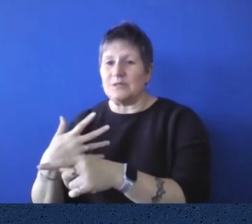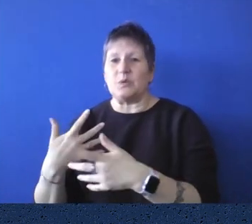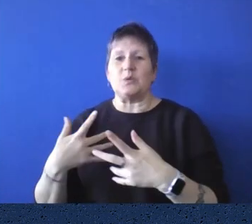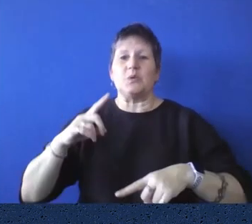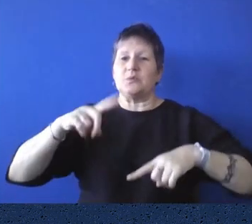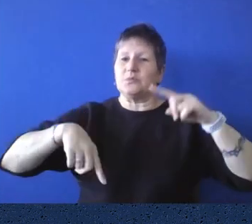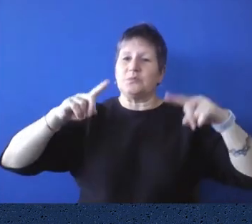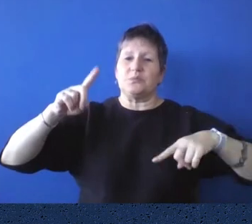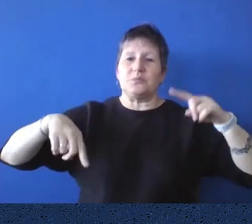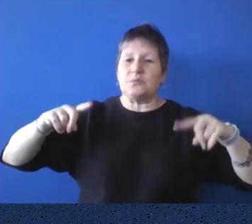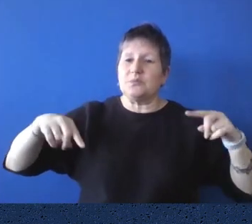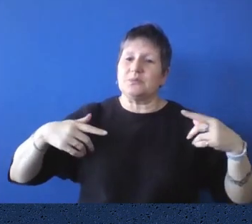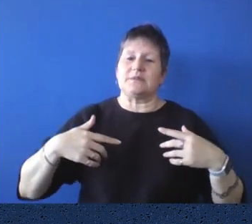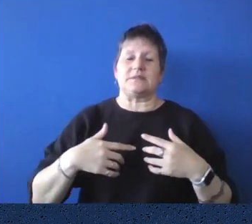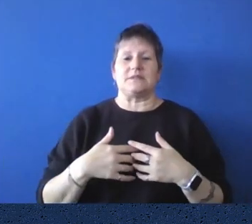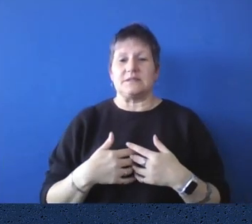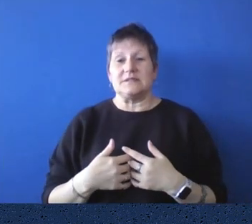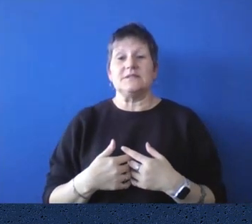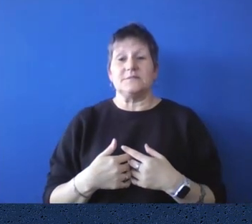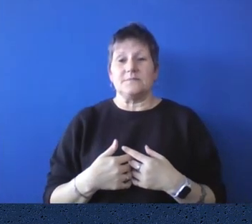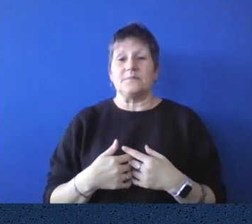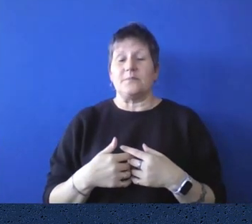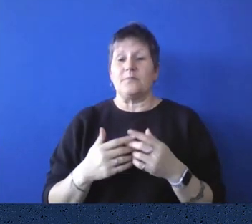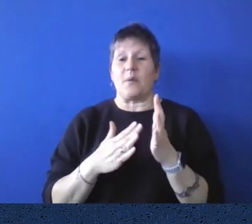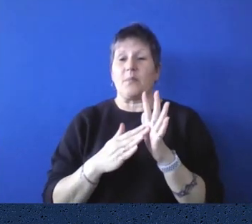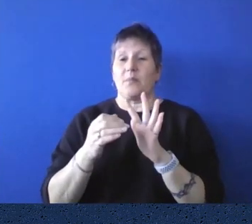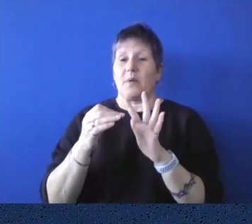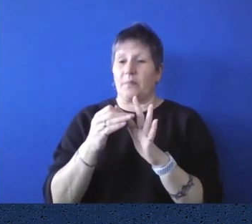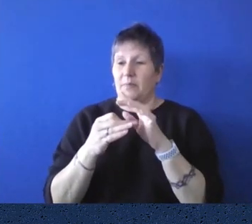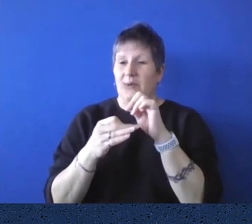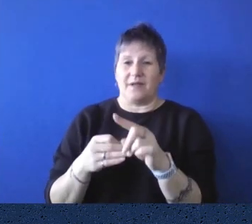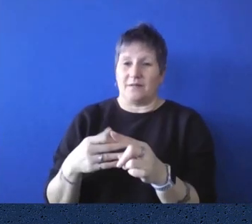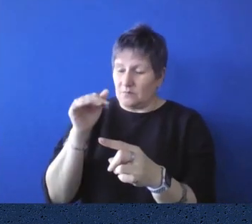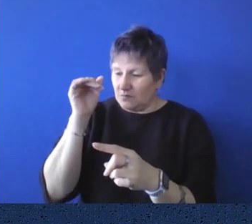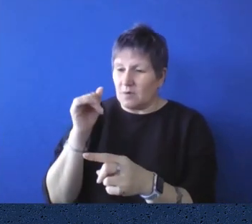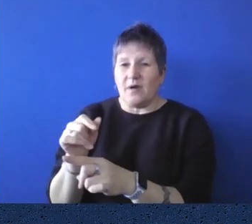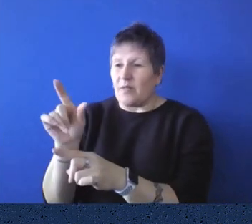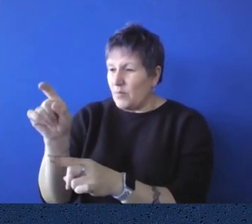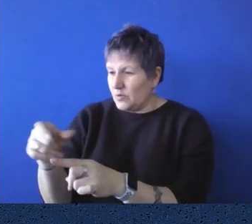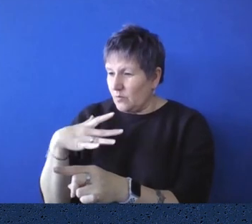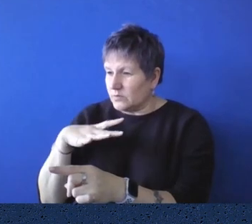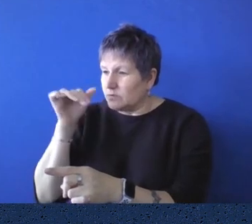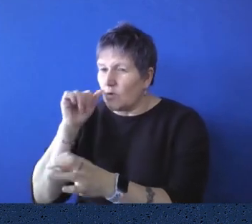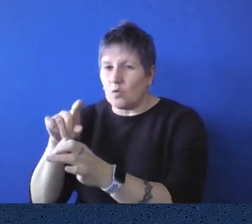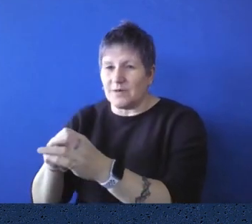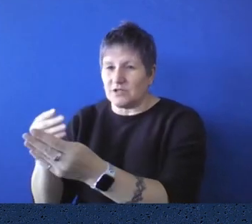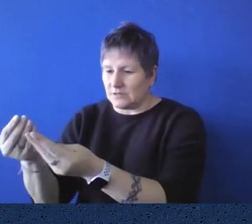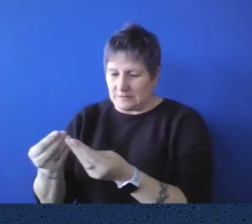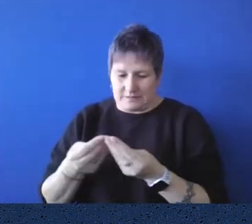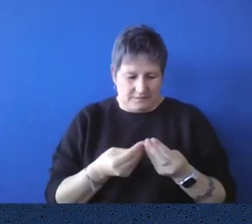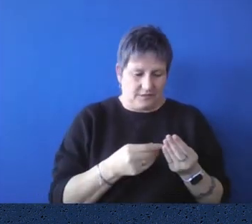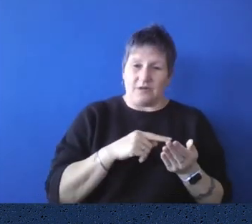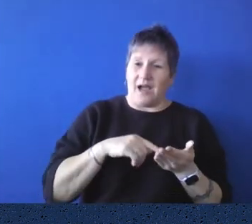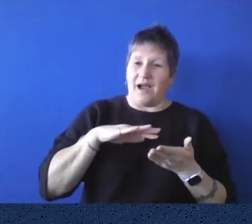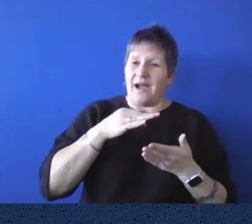questions. And so they often will bring those questions to us and ask us for assistance with them. They also come